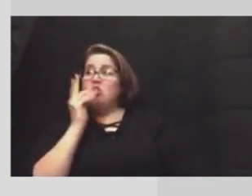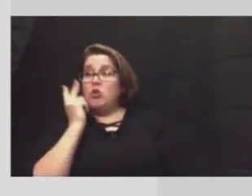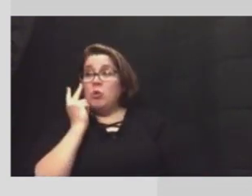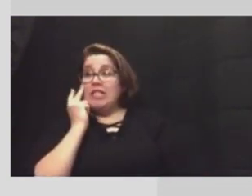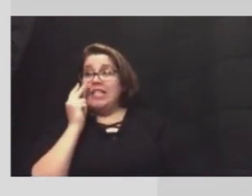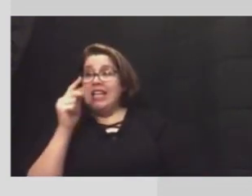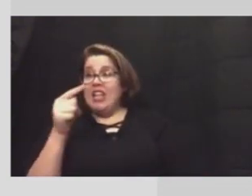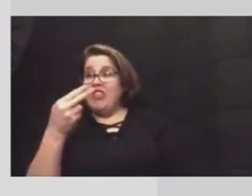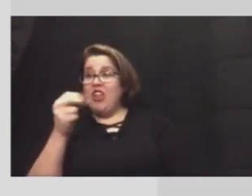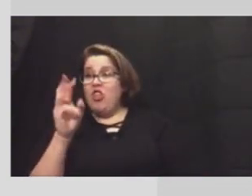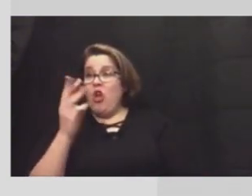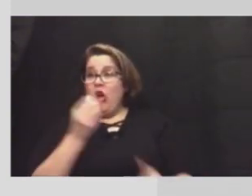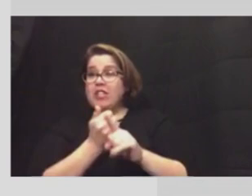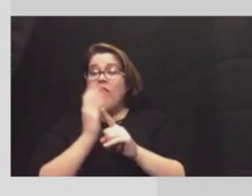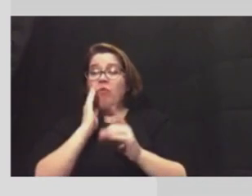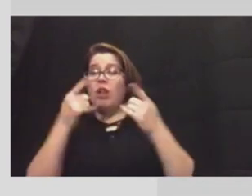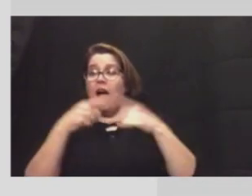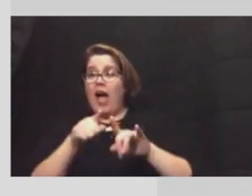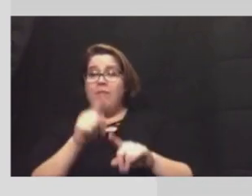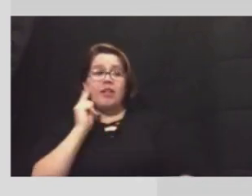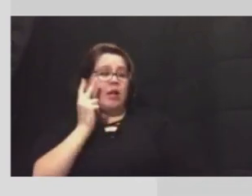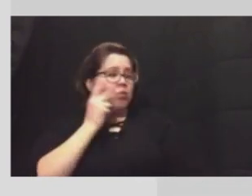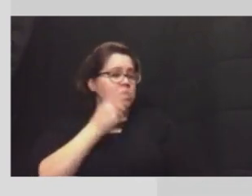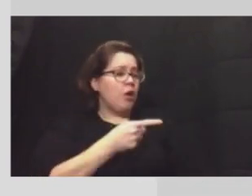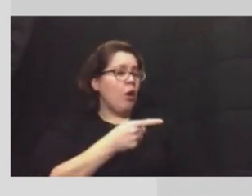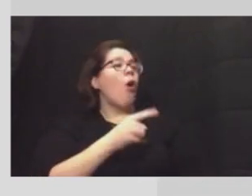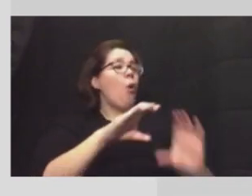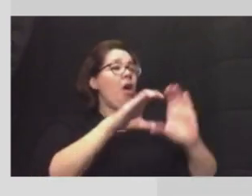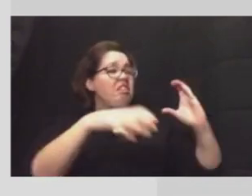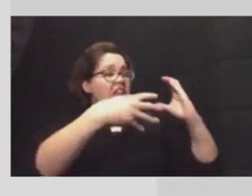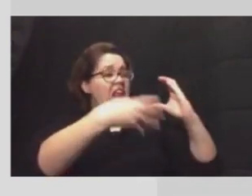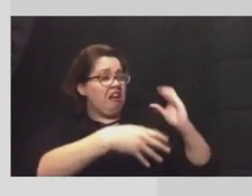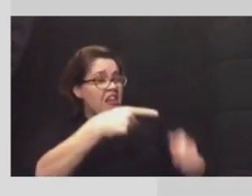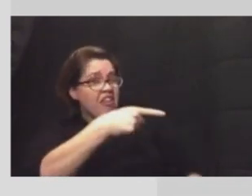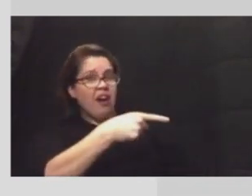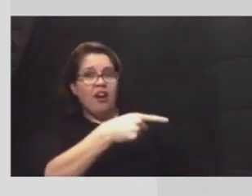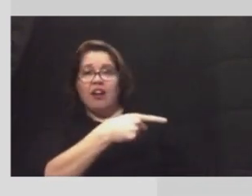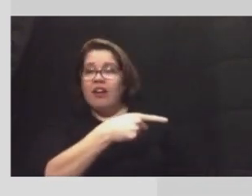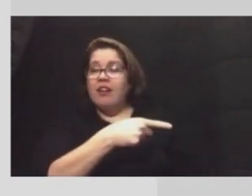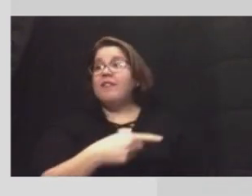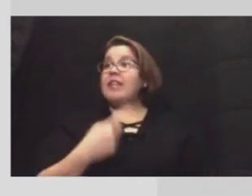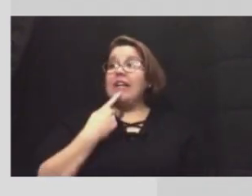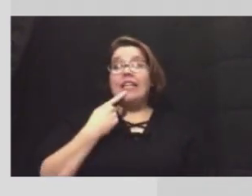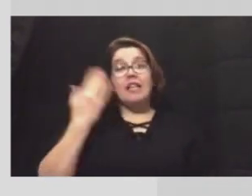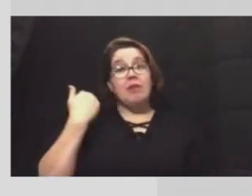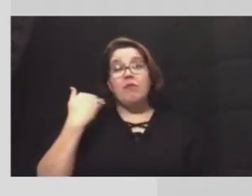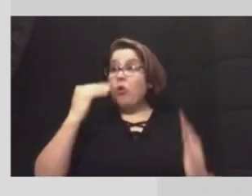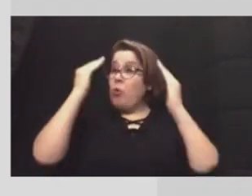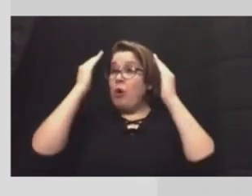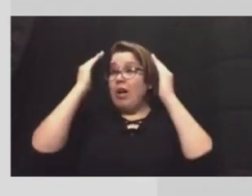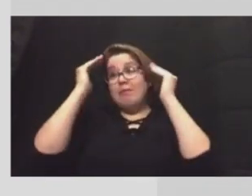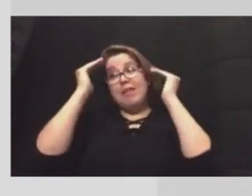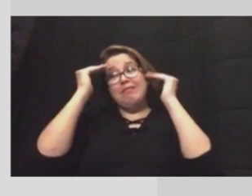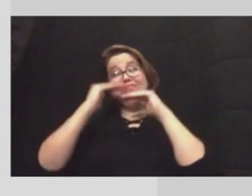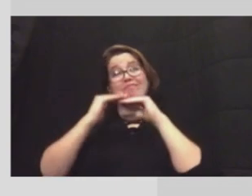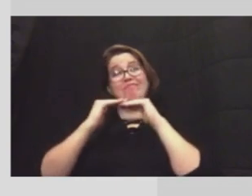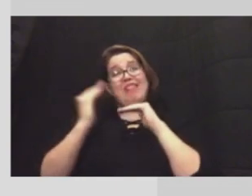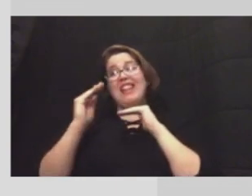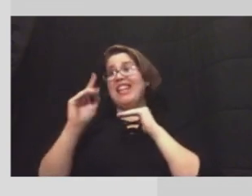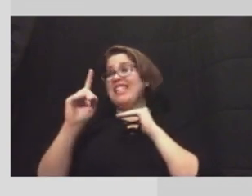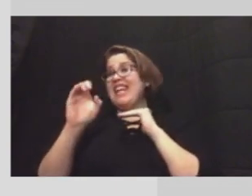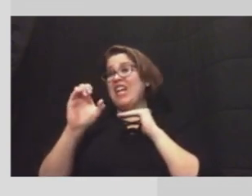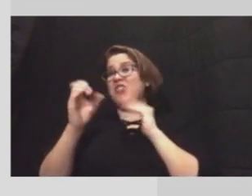thawing will occur and they'll discover uh that leak so as i mentioned earlier we anticipate at least a hundred